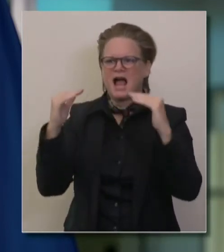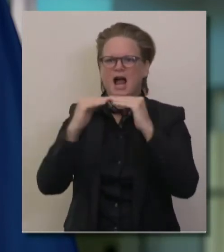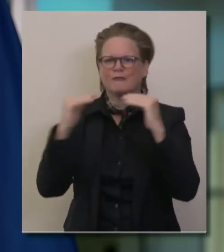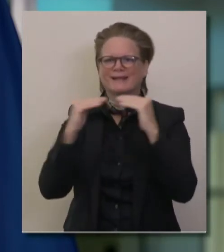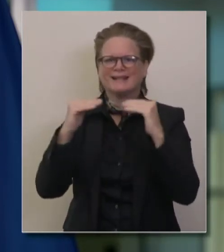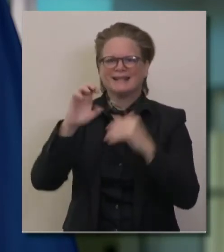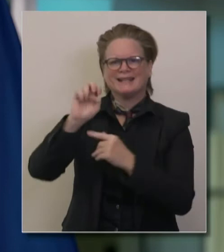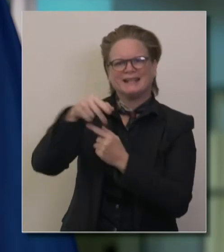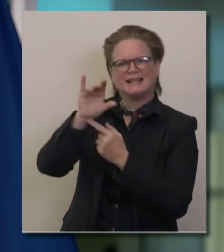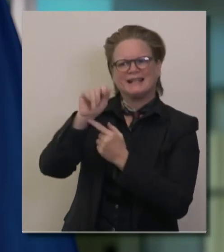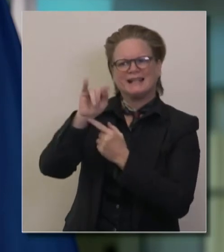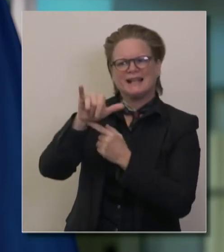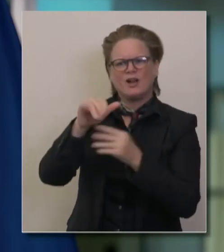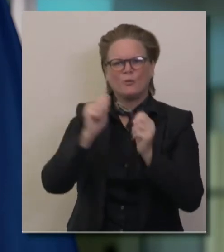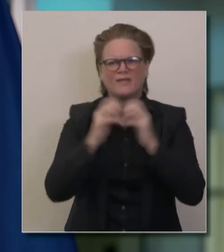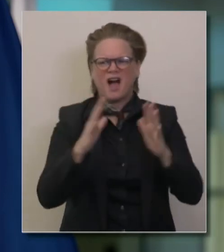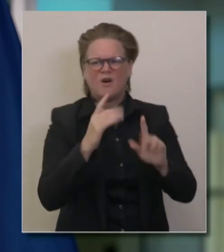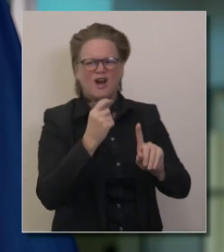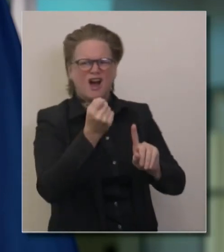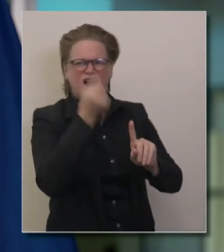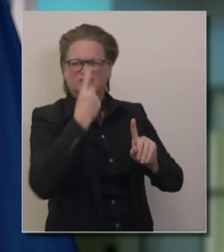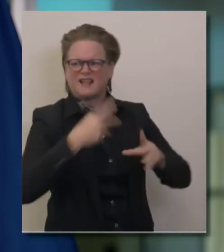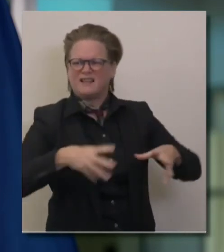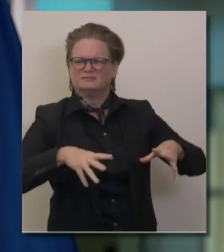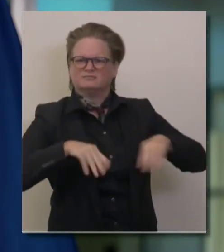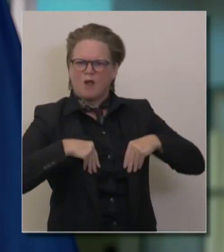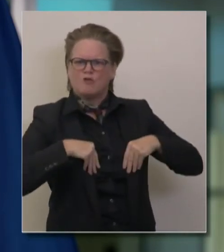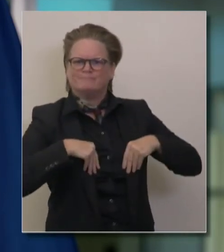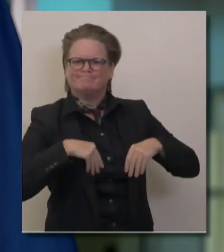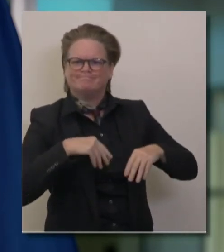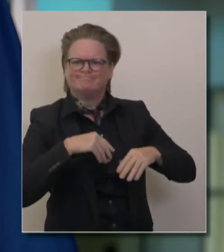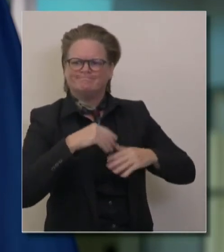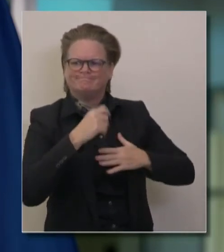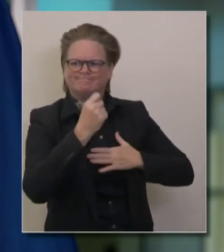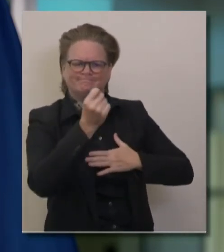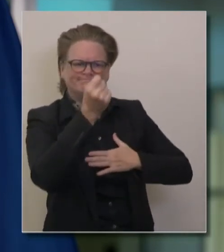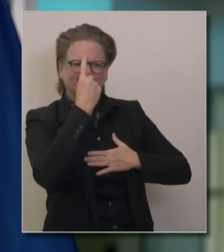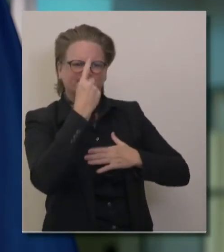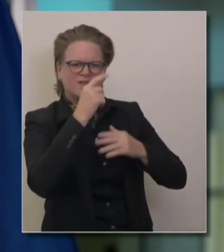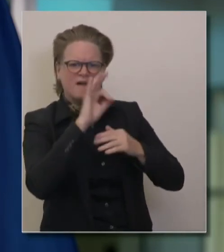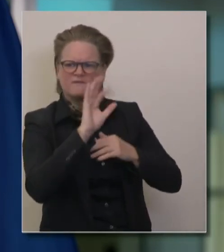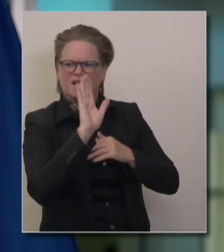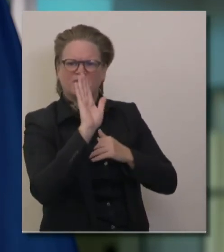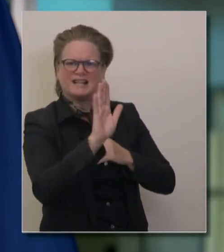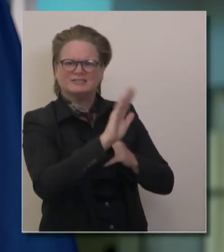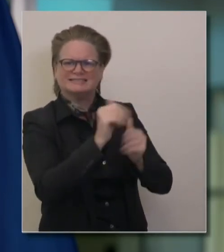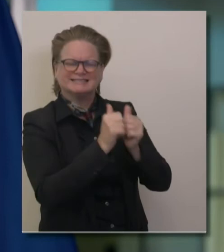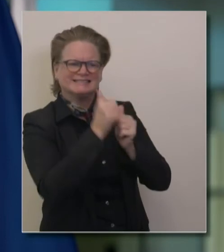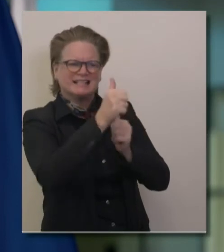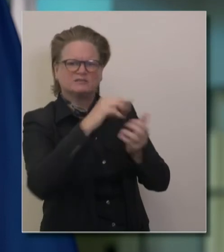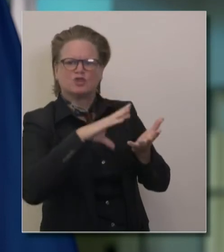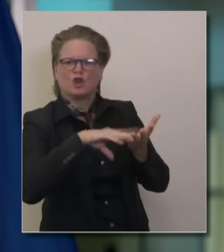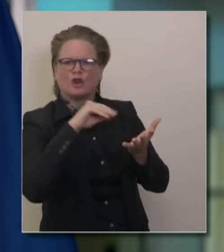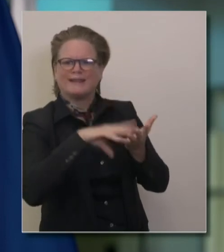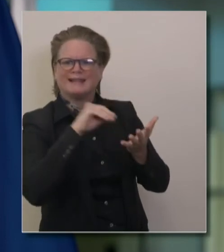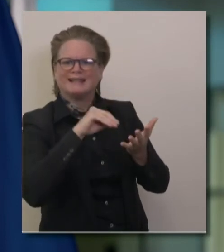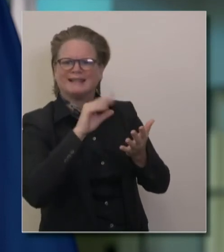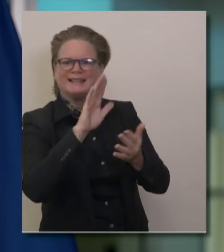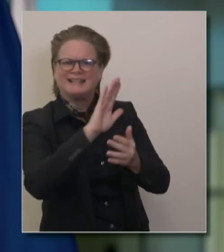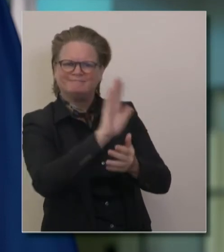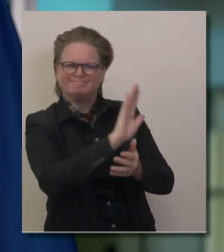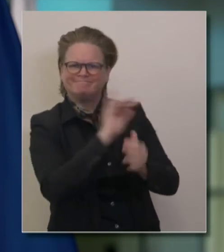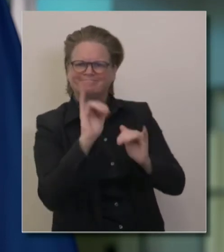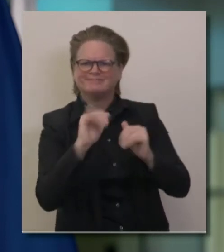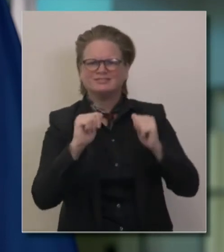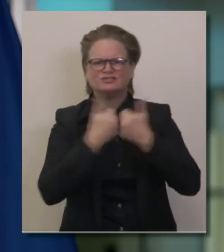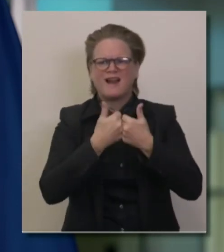multiple occasions, maybe a dozen occasions, we have communicated to you and others our philanthropic efforts. We've